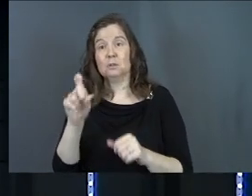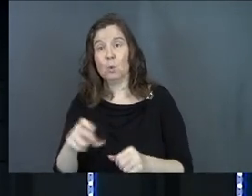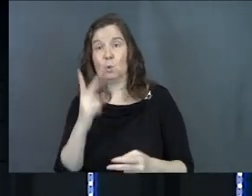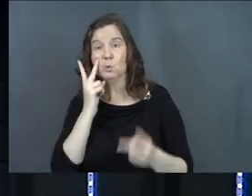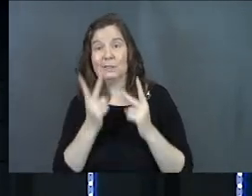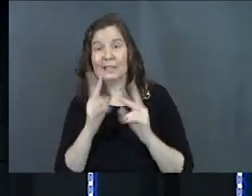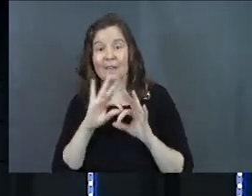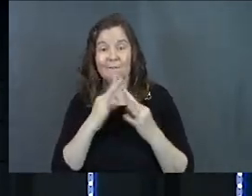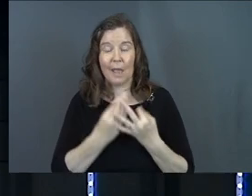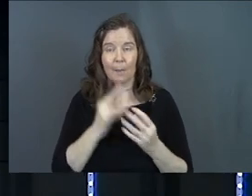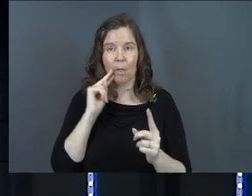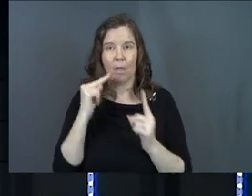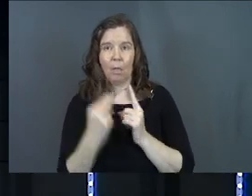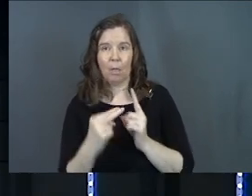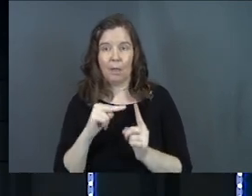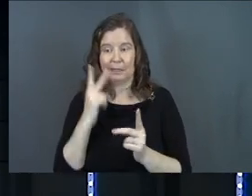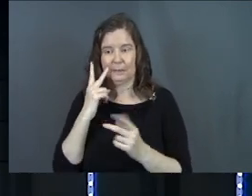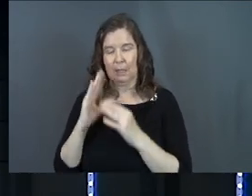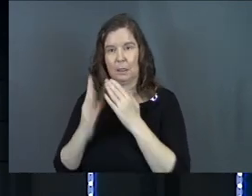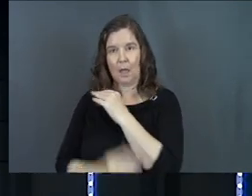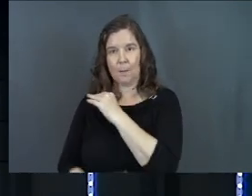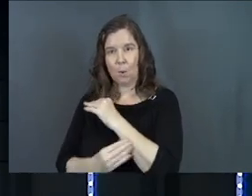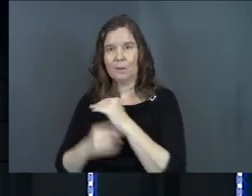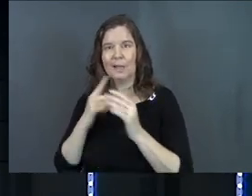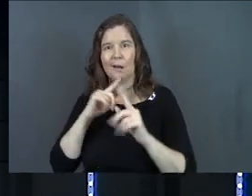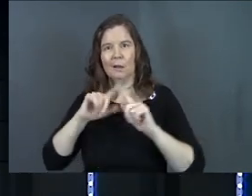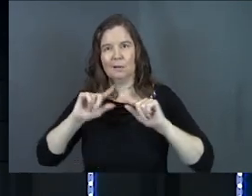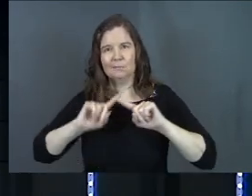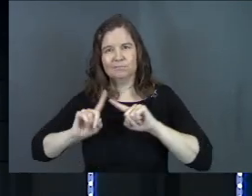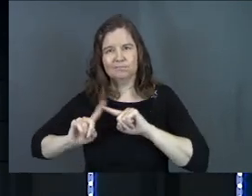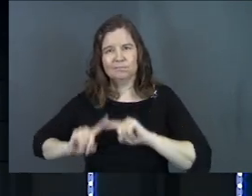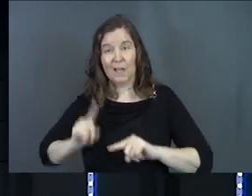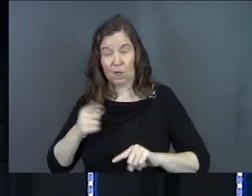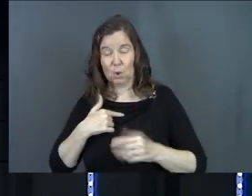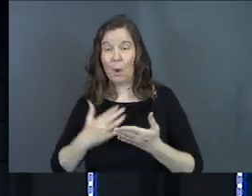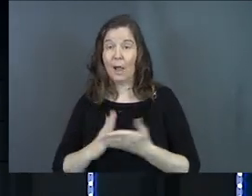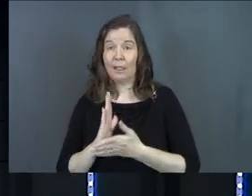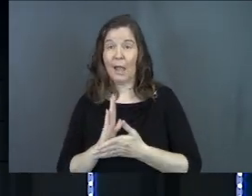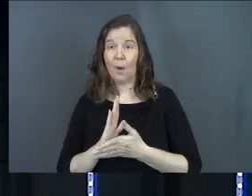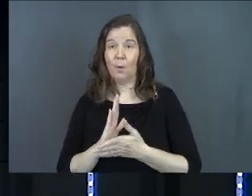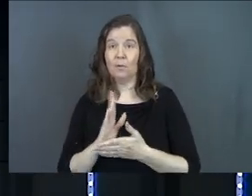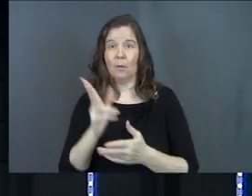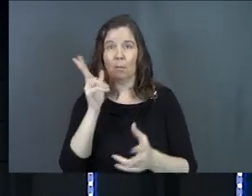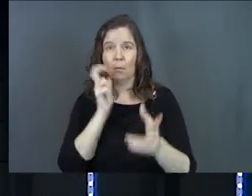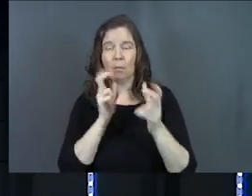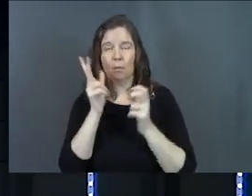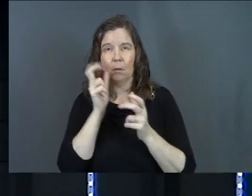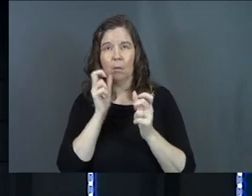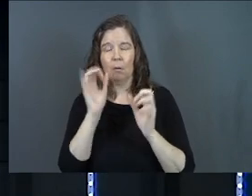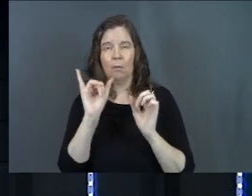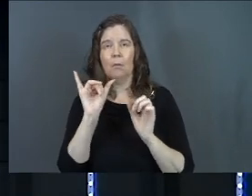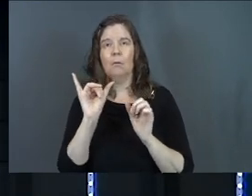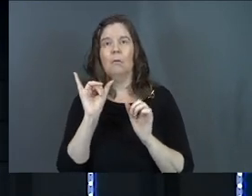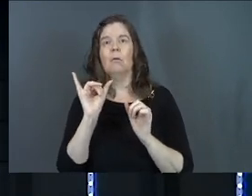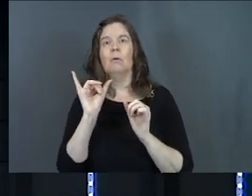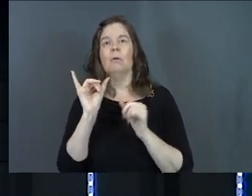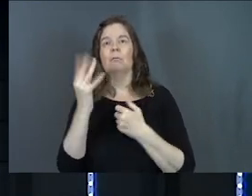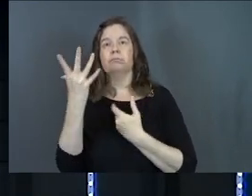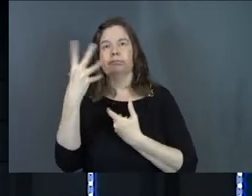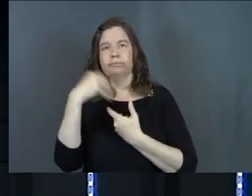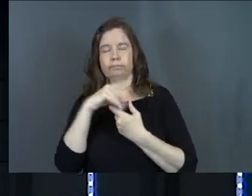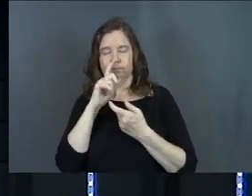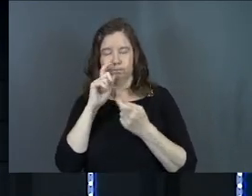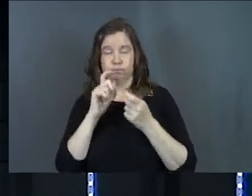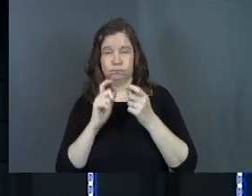you're supposed to see family and how you're supposed to see the poor. They're telling you all of that stuff. And you're allowing them to educate you, to tell you,